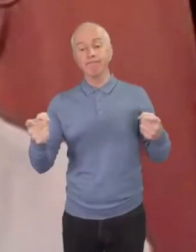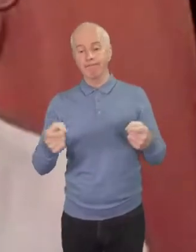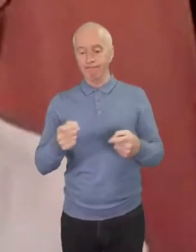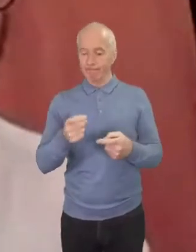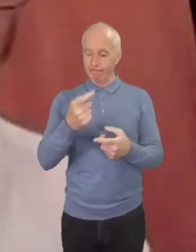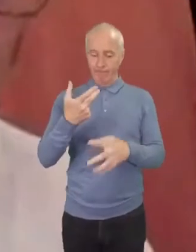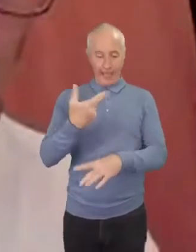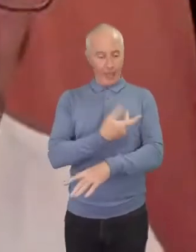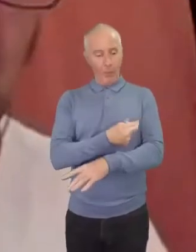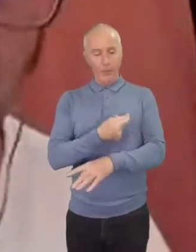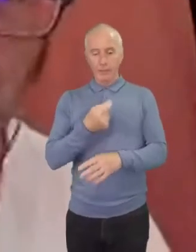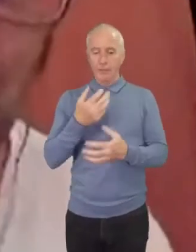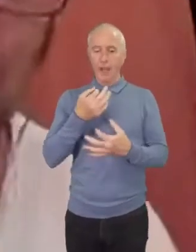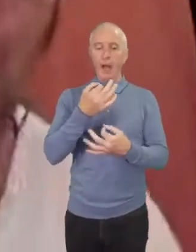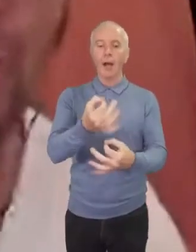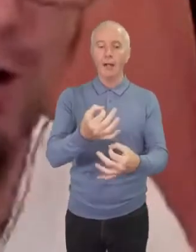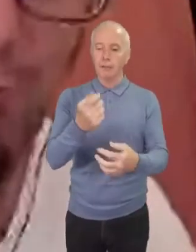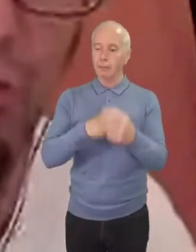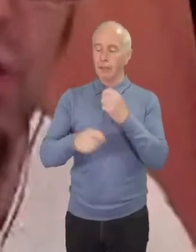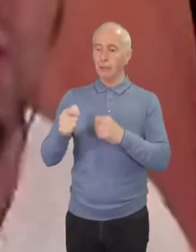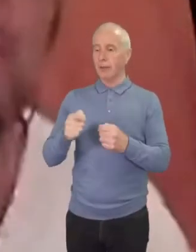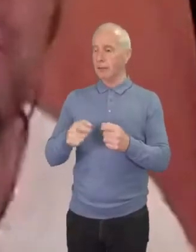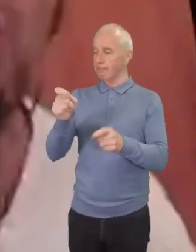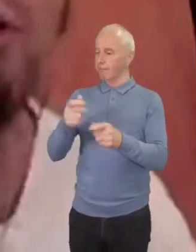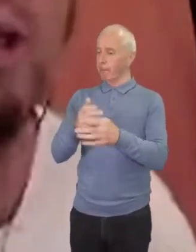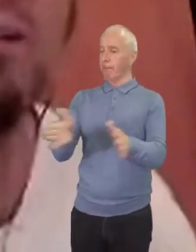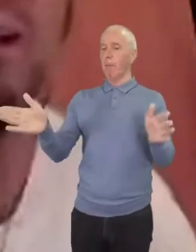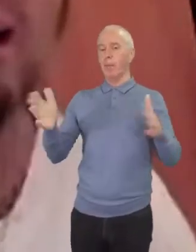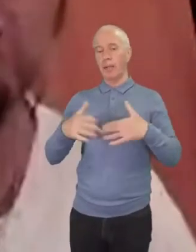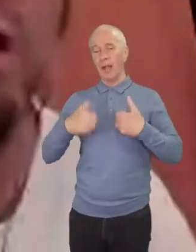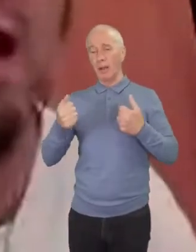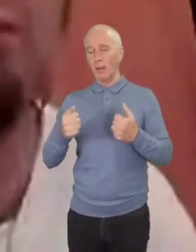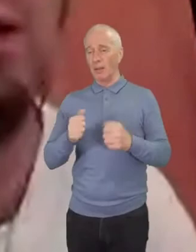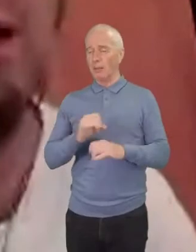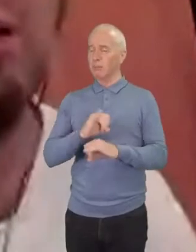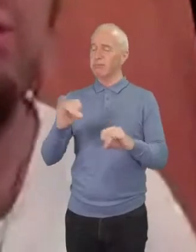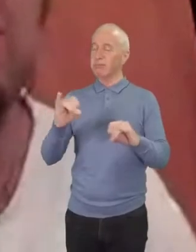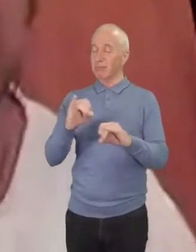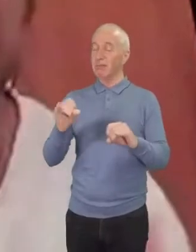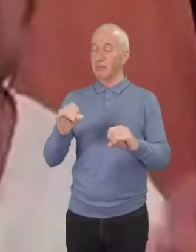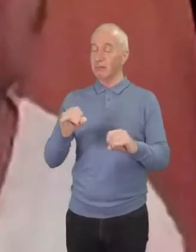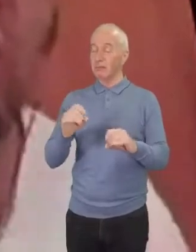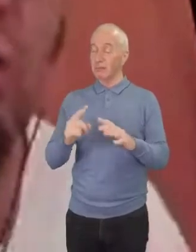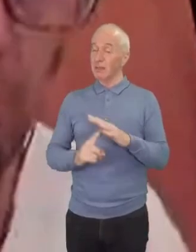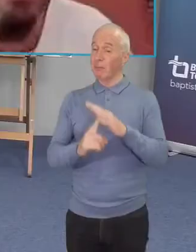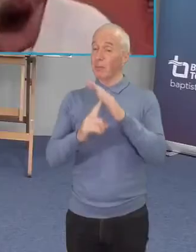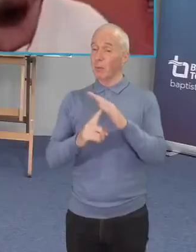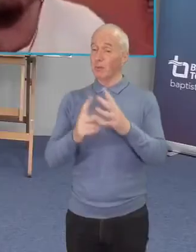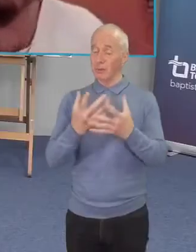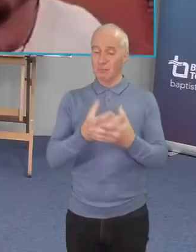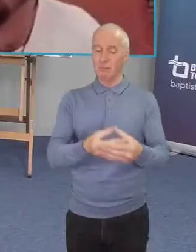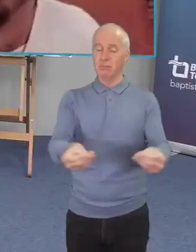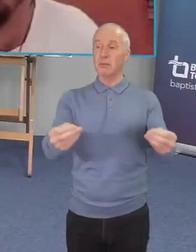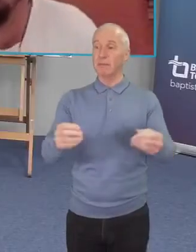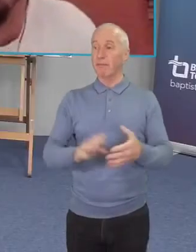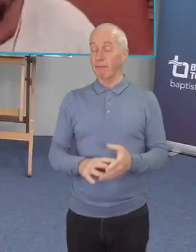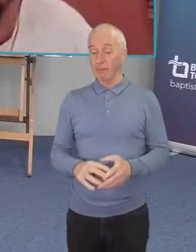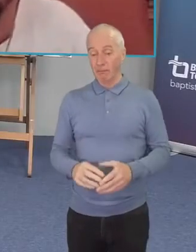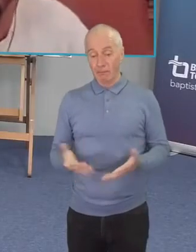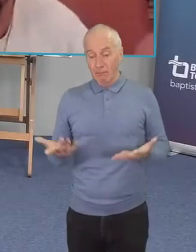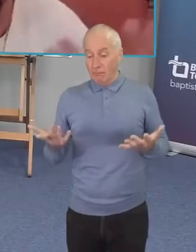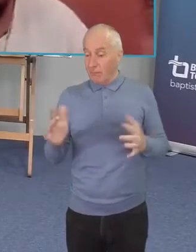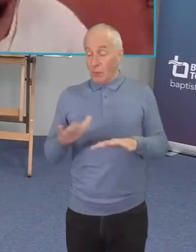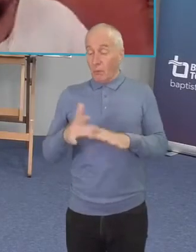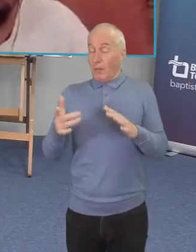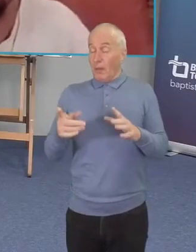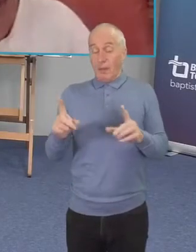began to address some of this i think can still do a whole lot more but all that to say like whatever it is that is hurting people in